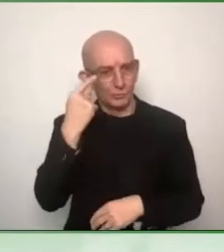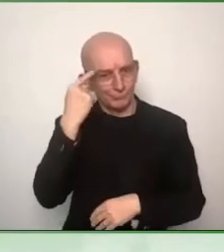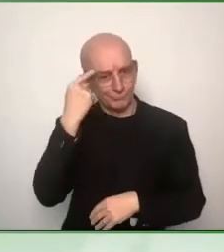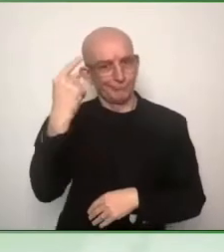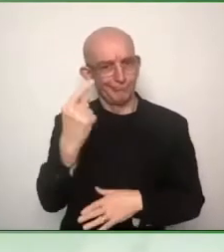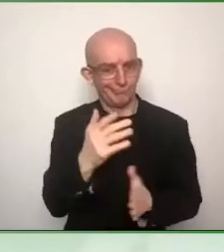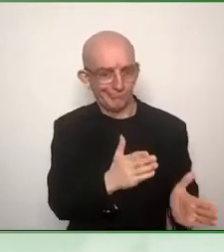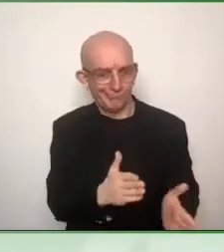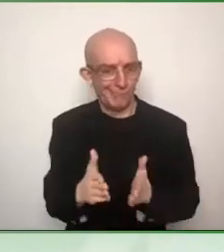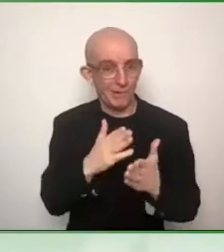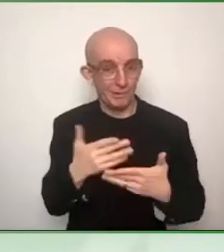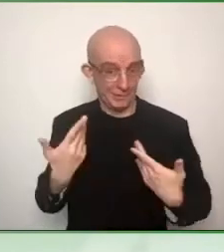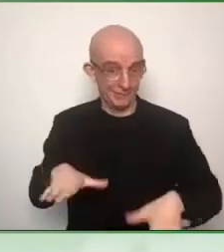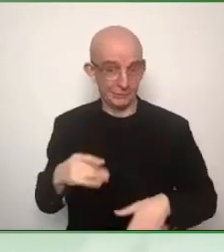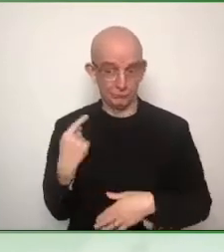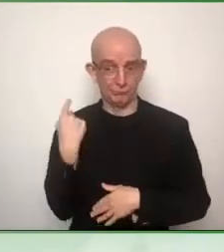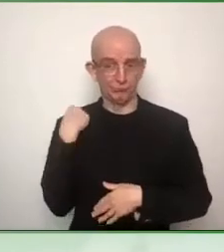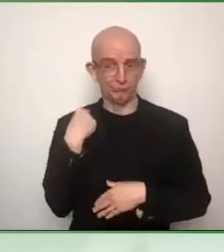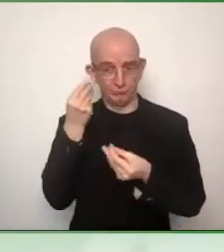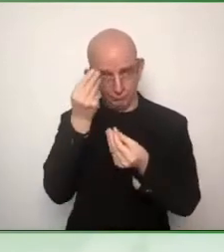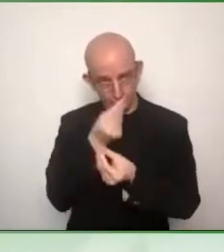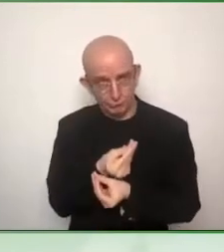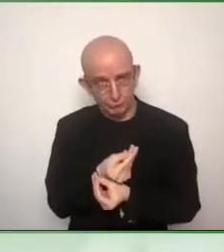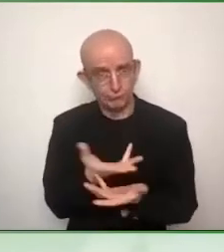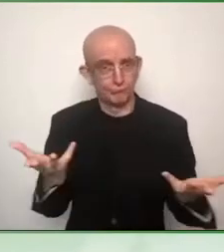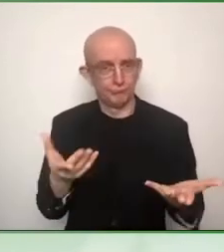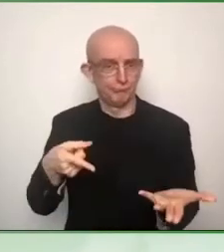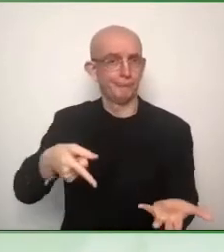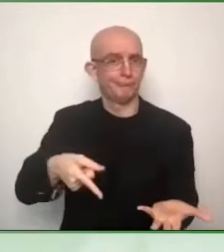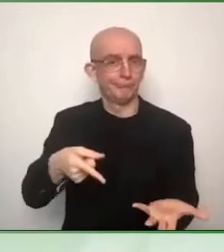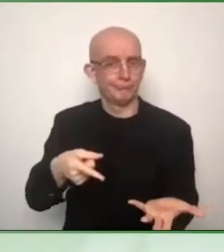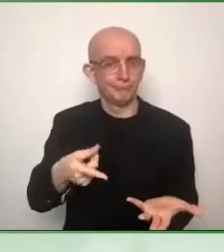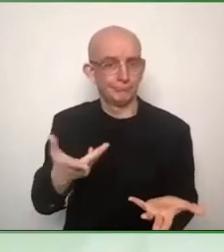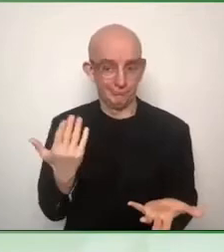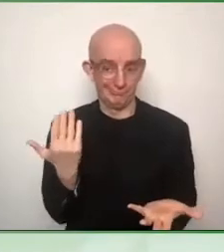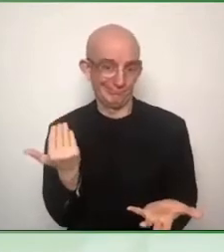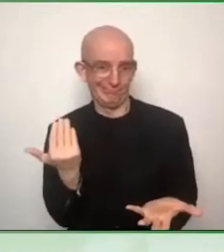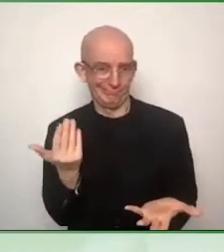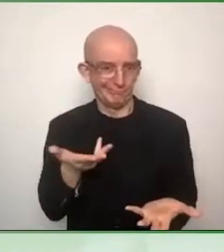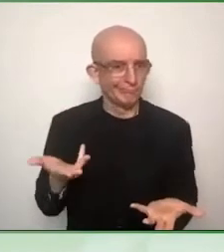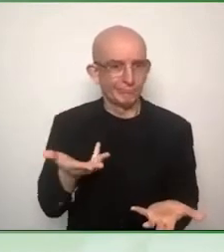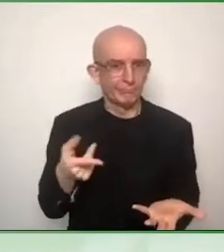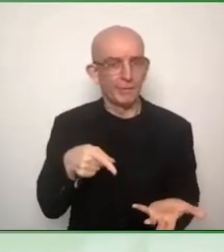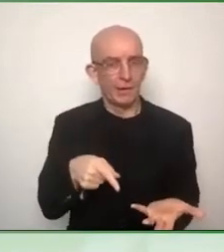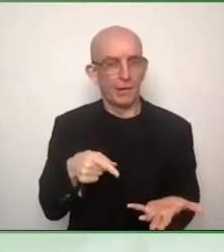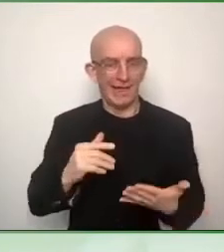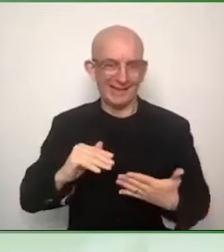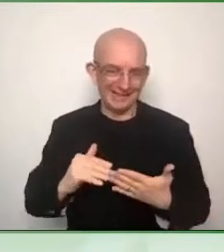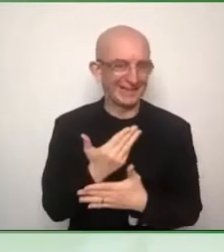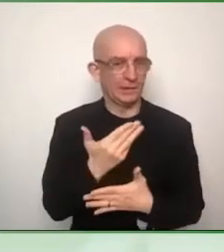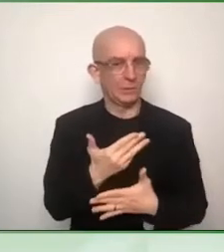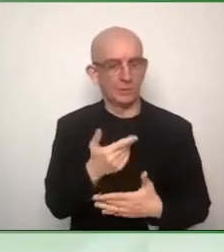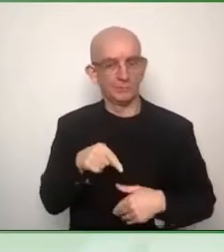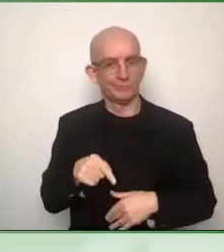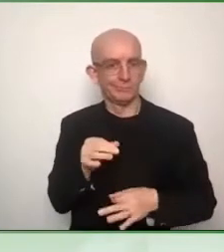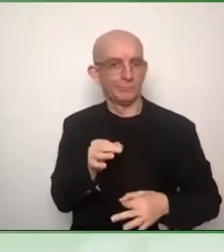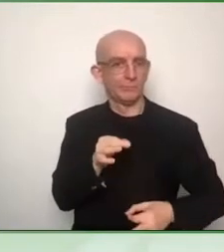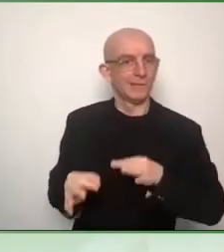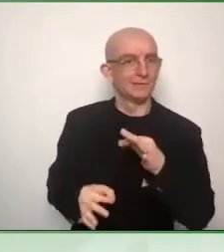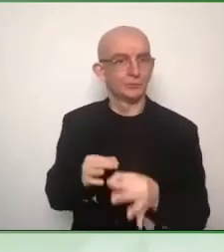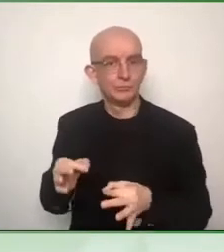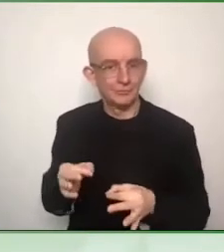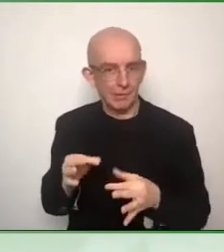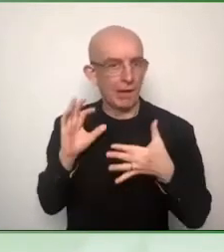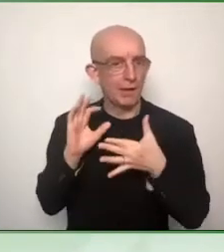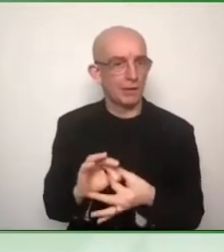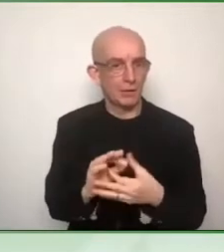disabilities is the creation of a resource center, a European resource center to support the implementation of